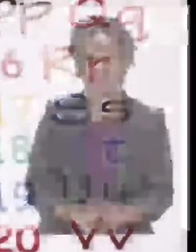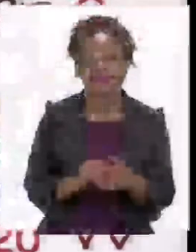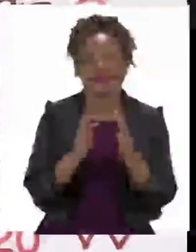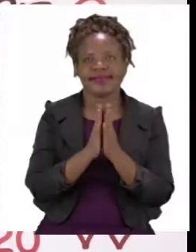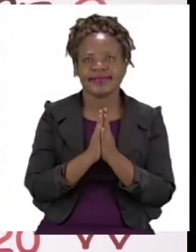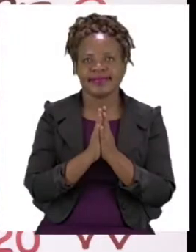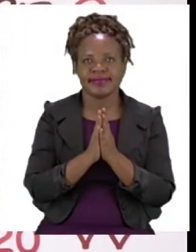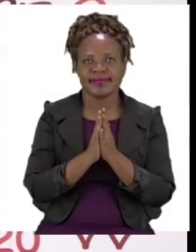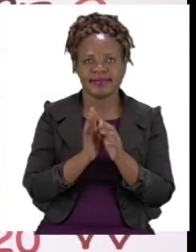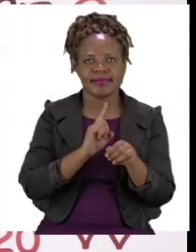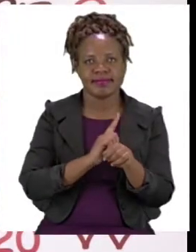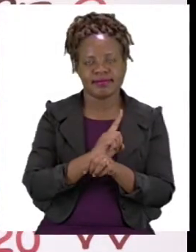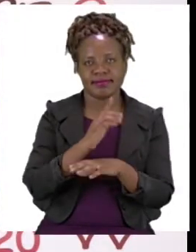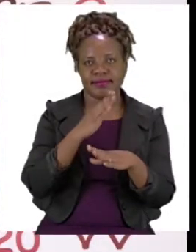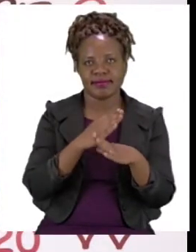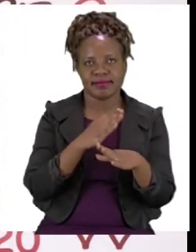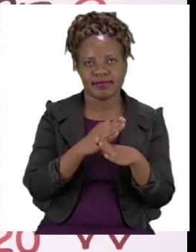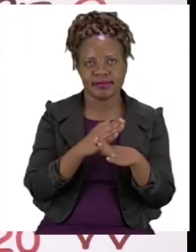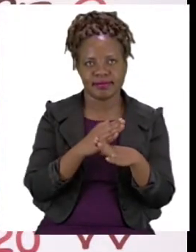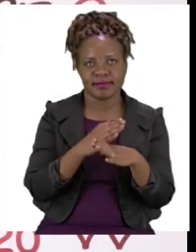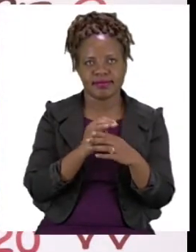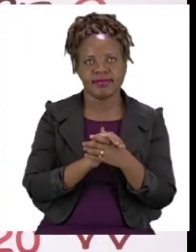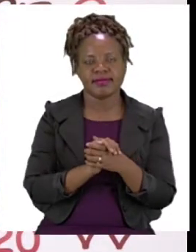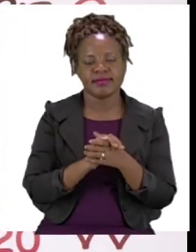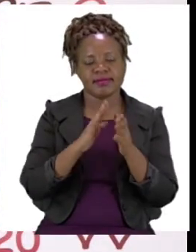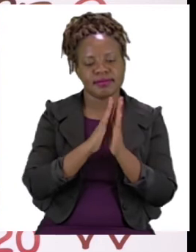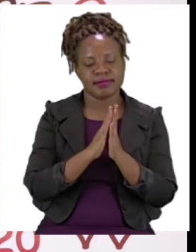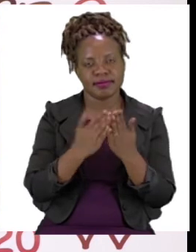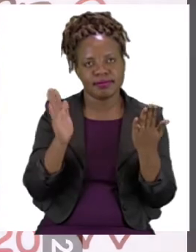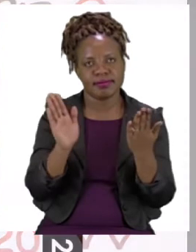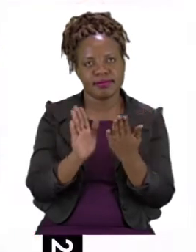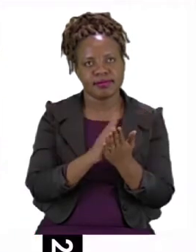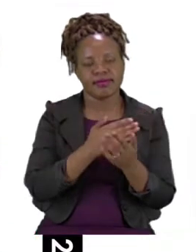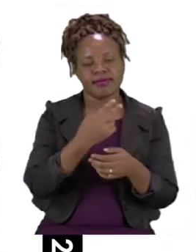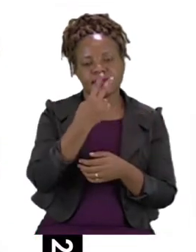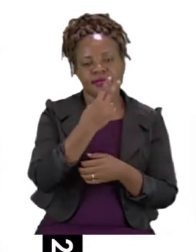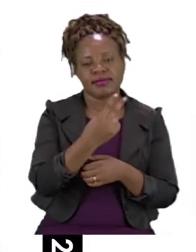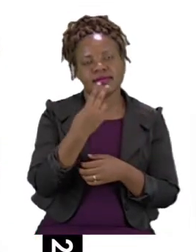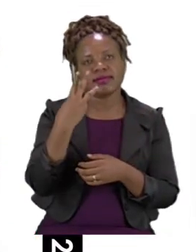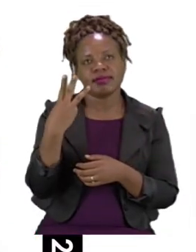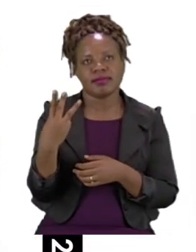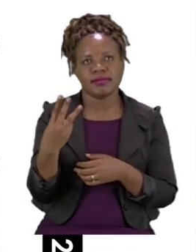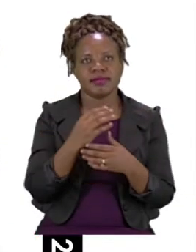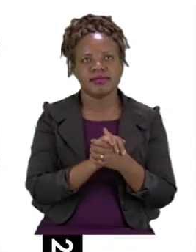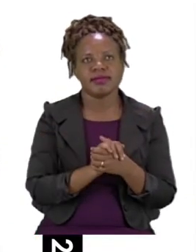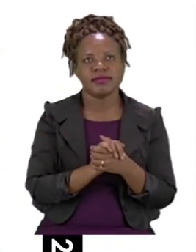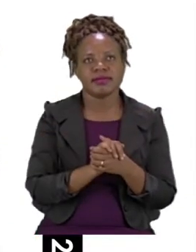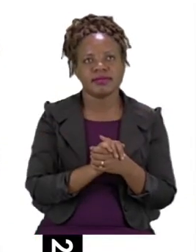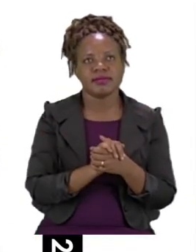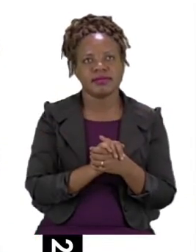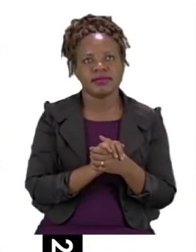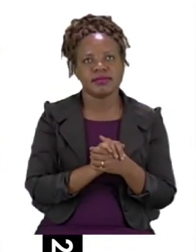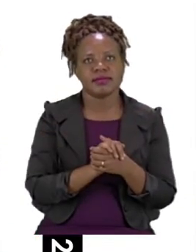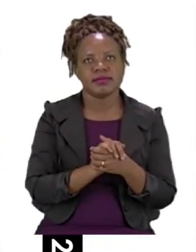For our first exercise boys and girls, let's turn to page 23. On page 23, we are going to